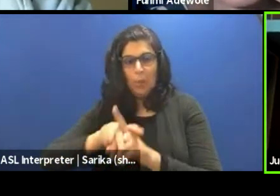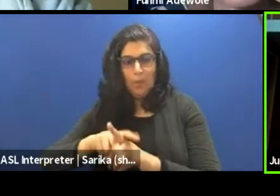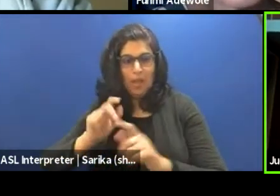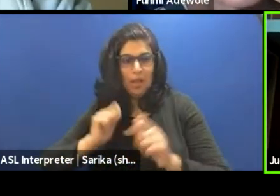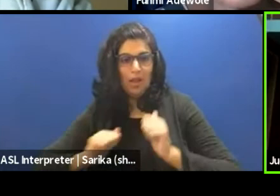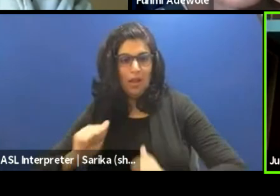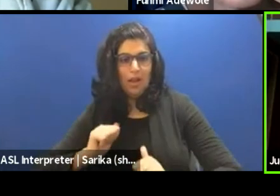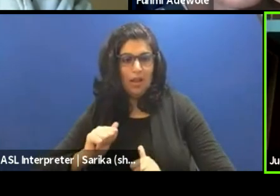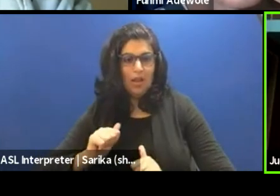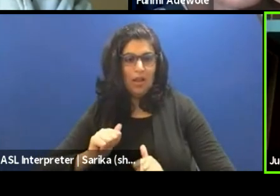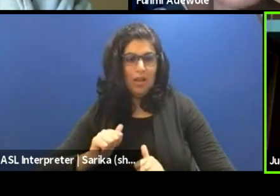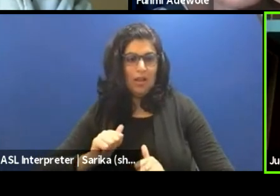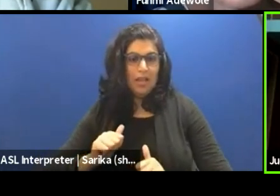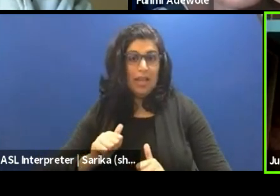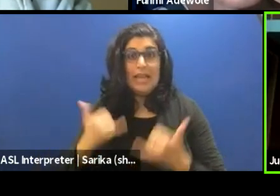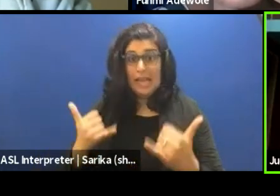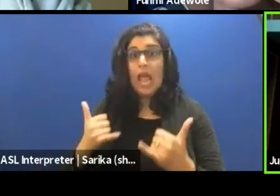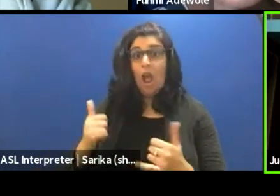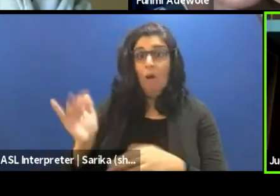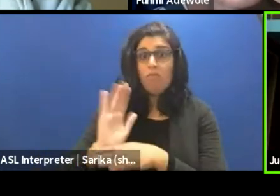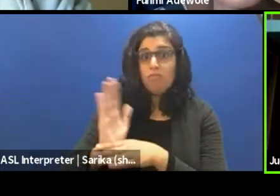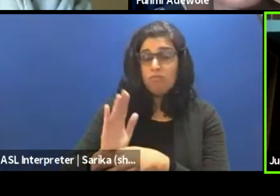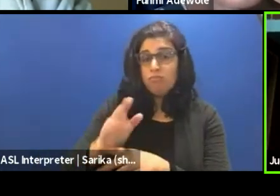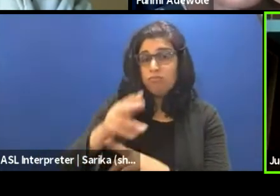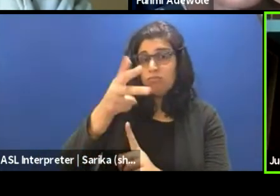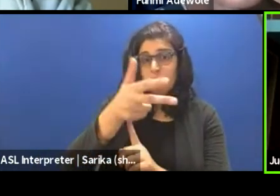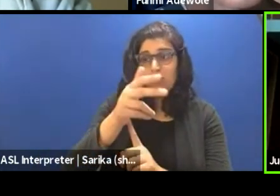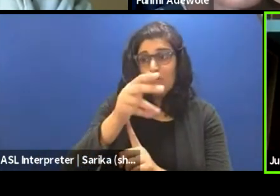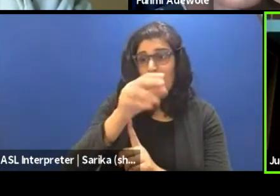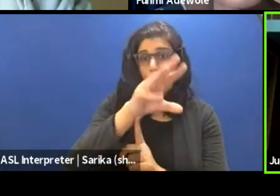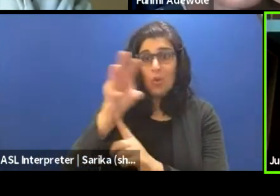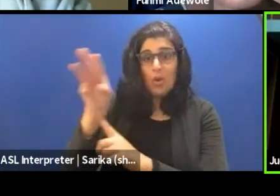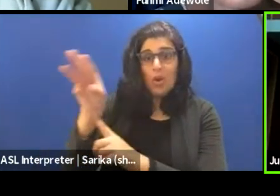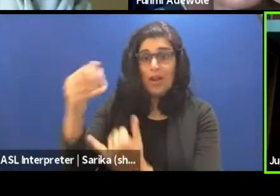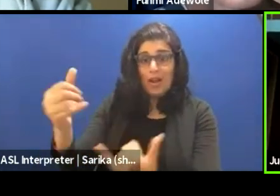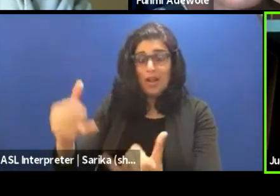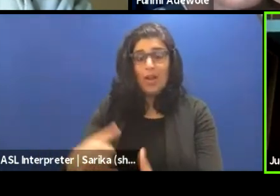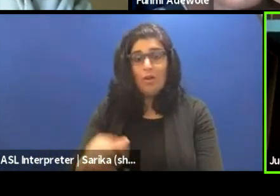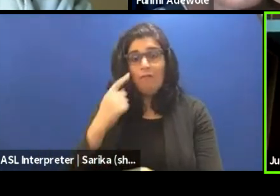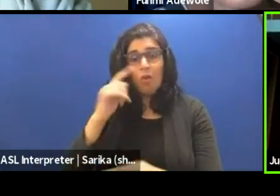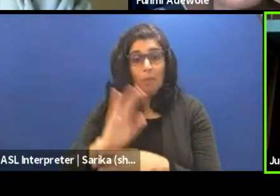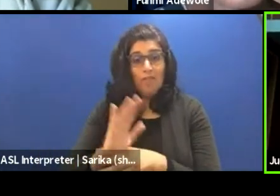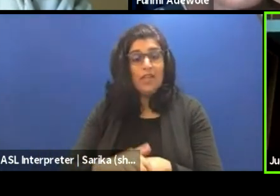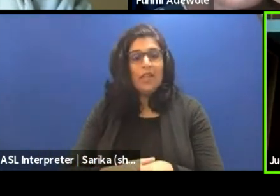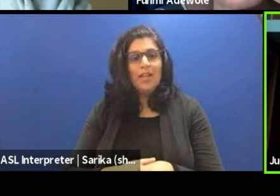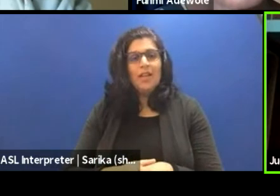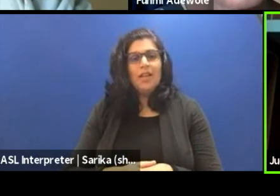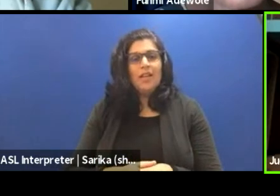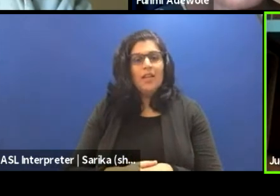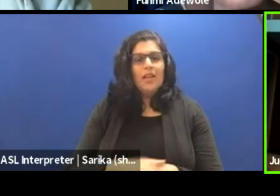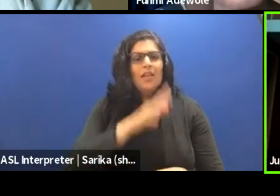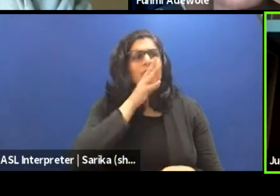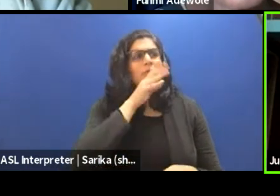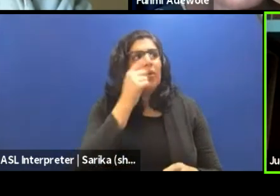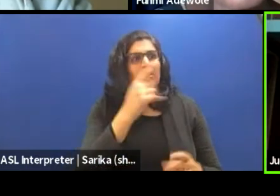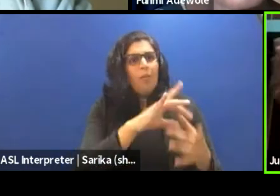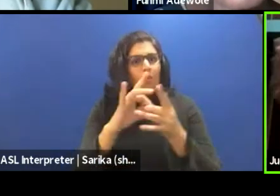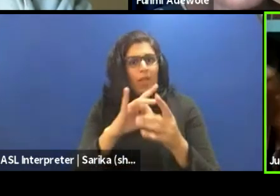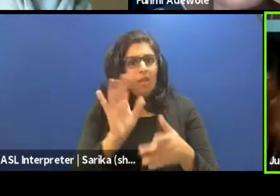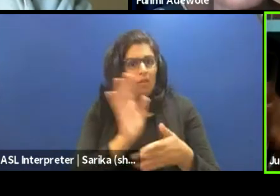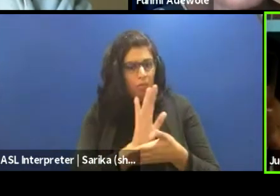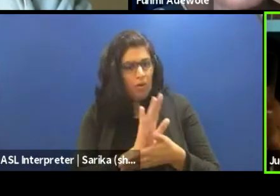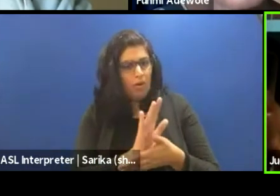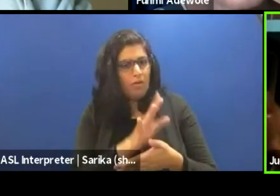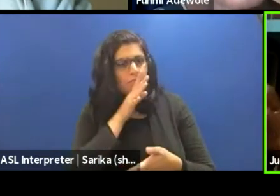actually being shot at the moment. And I was speaking to someone two days ago who has some, you know, speaking to